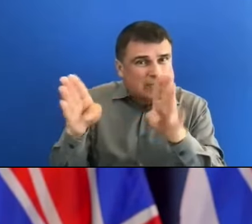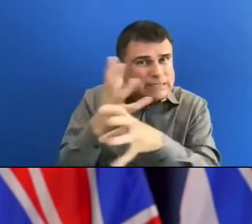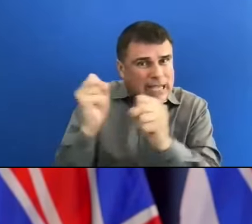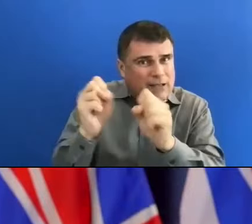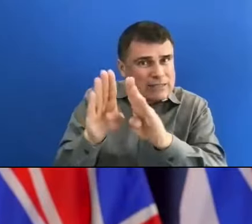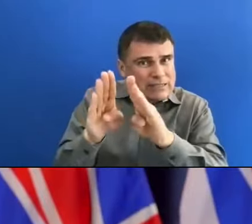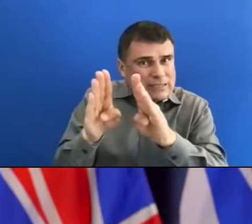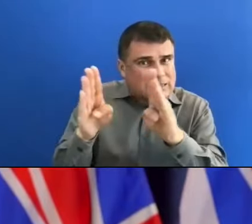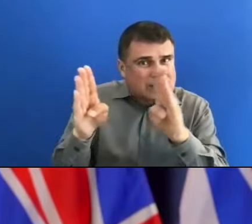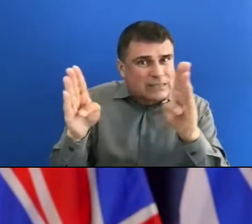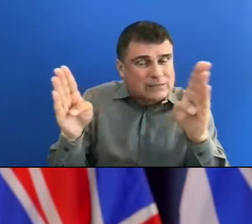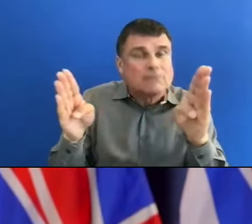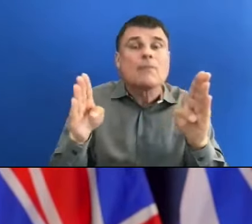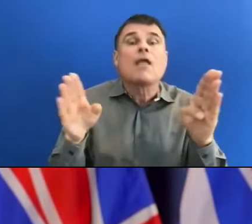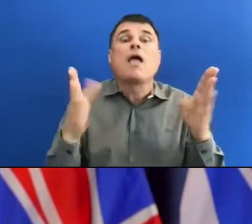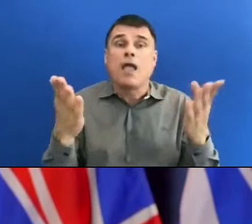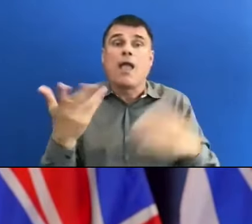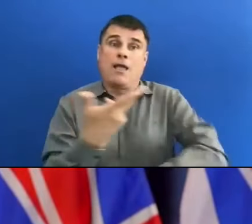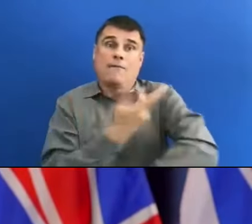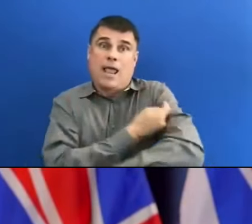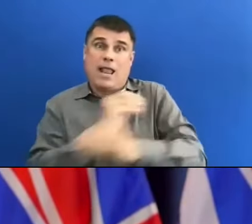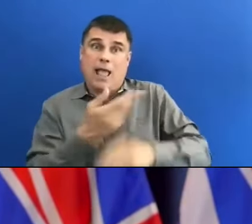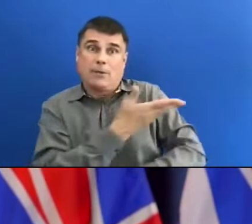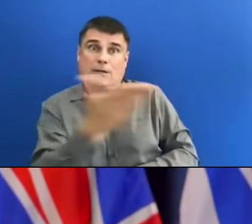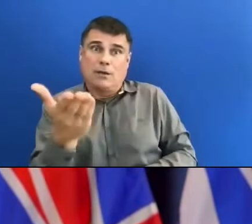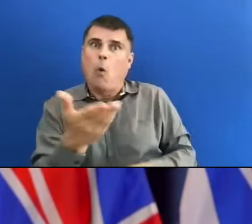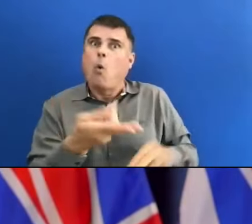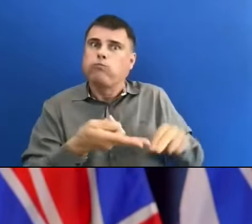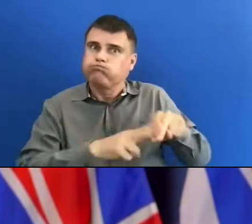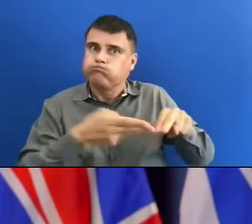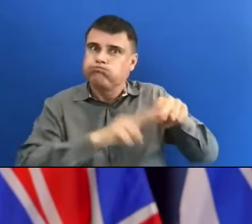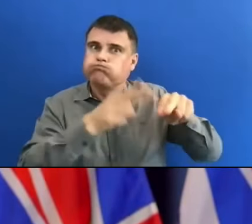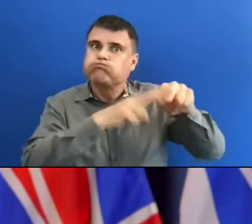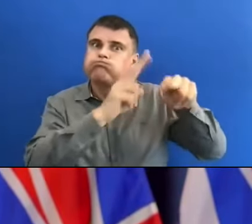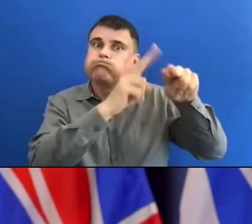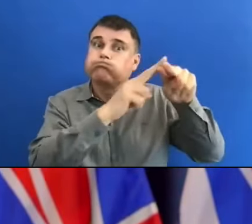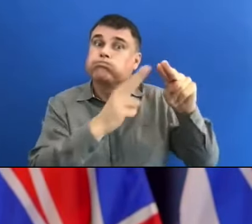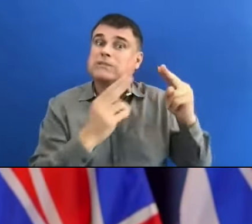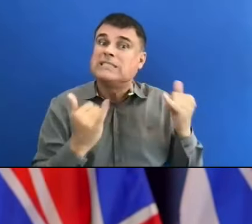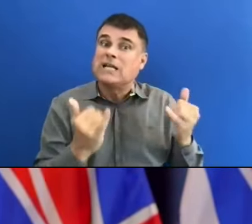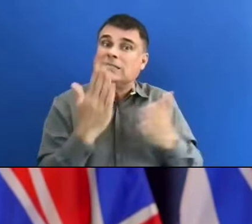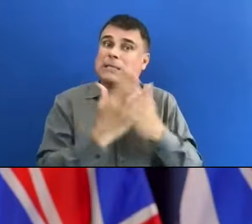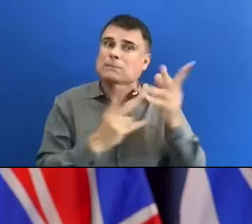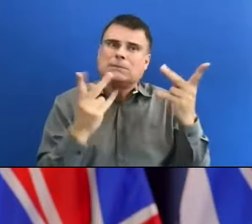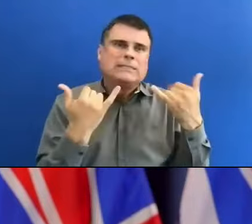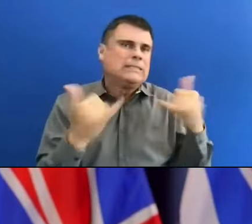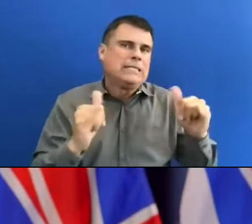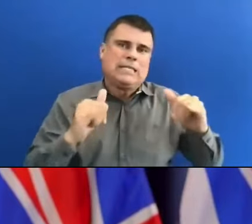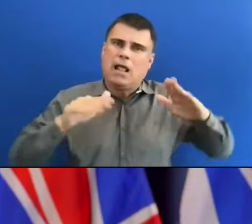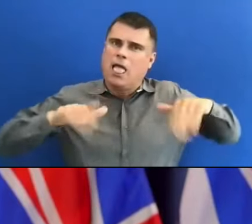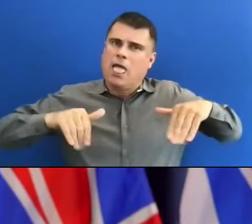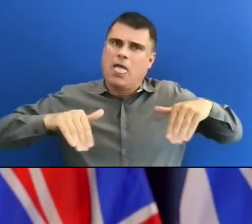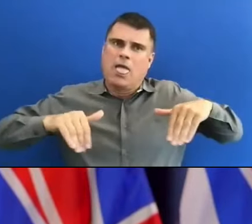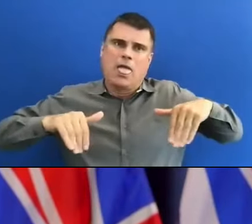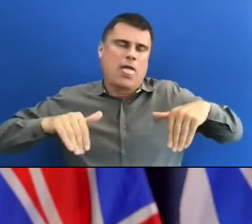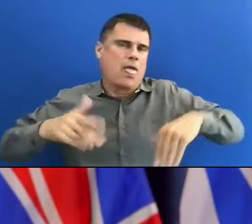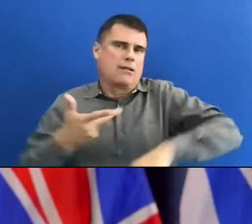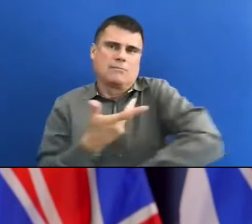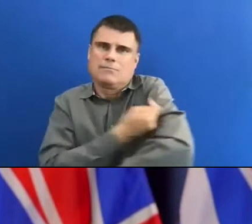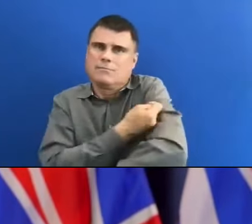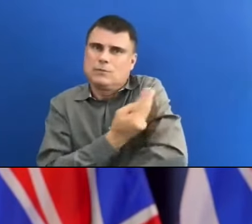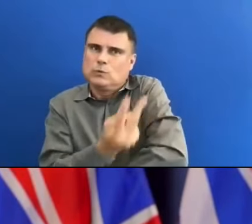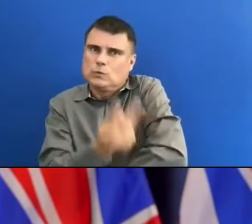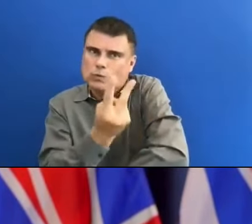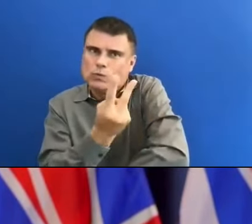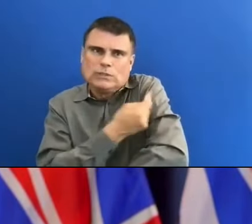But not all of us have the same level of comfort or protection right now. We need to be respectful of businesses that may continue